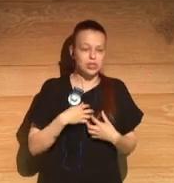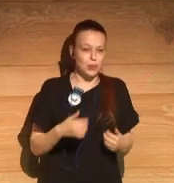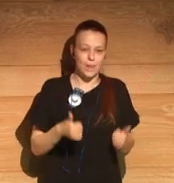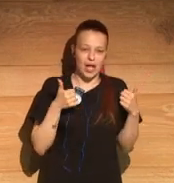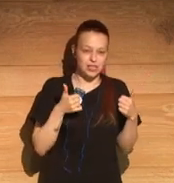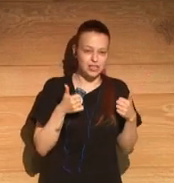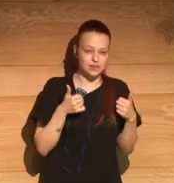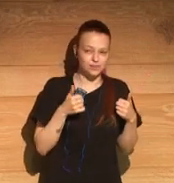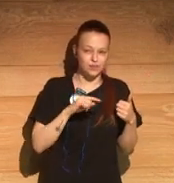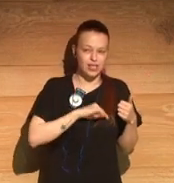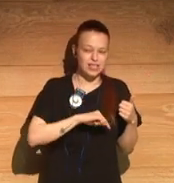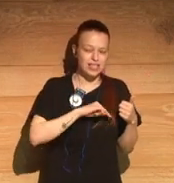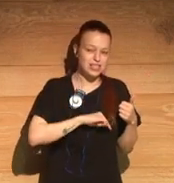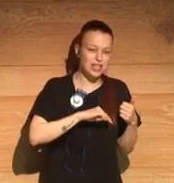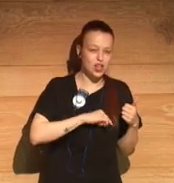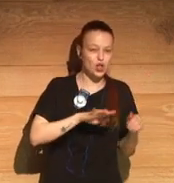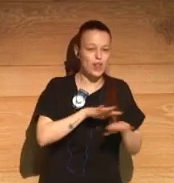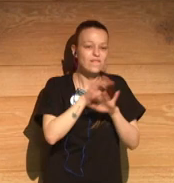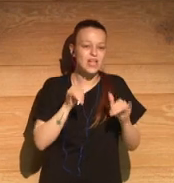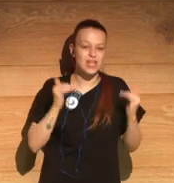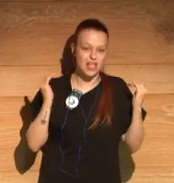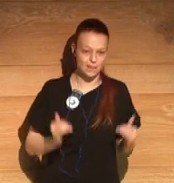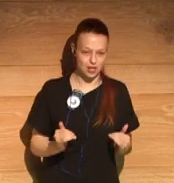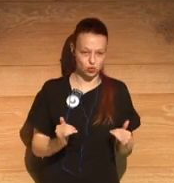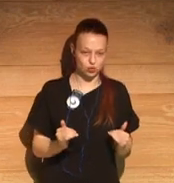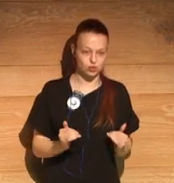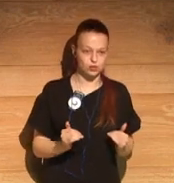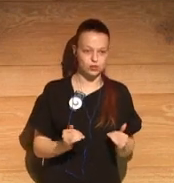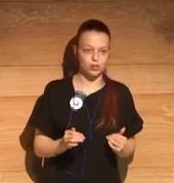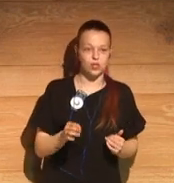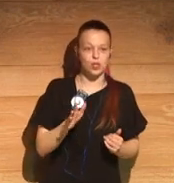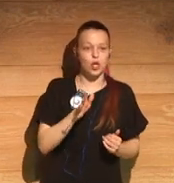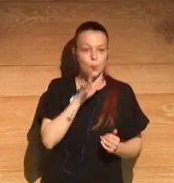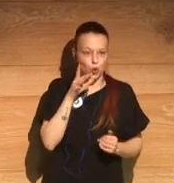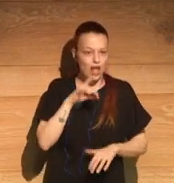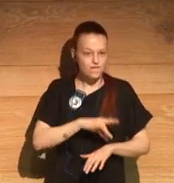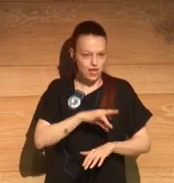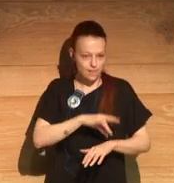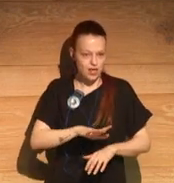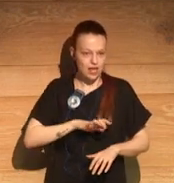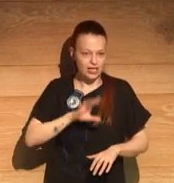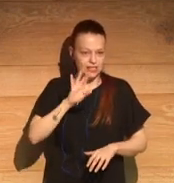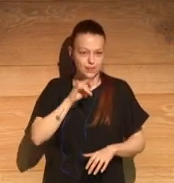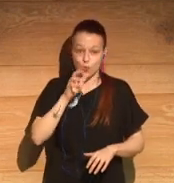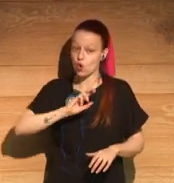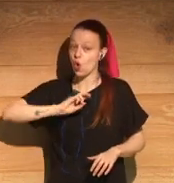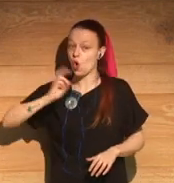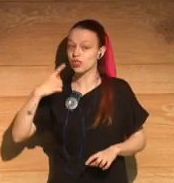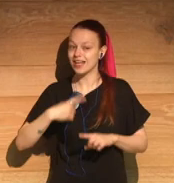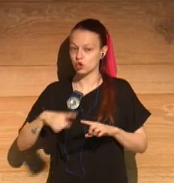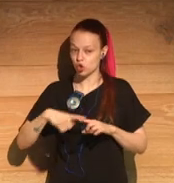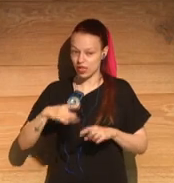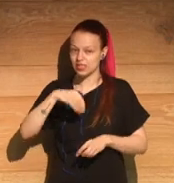worrying chapter where there's the least sense of hope. Not just because of the illness, but because